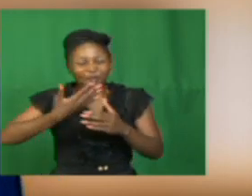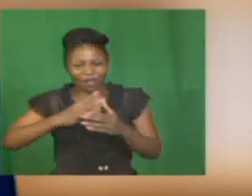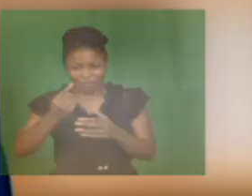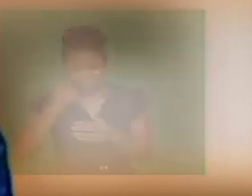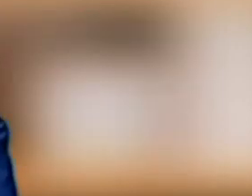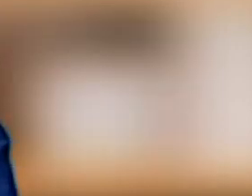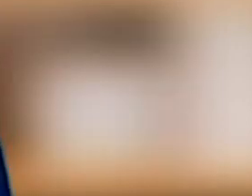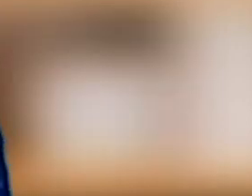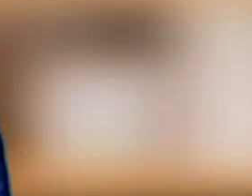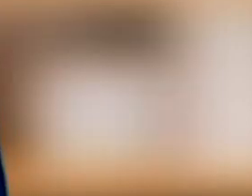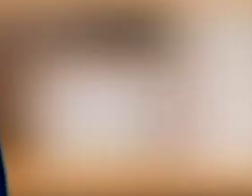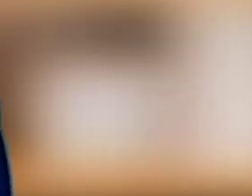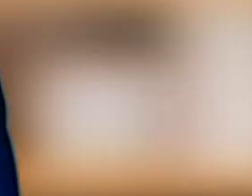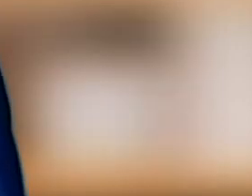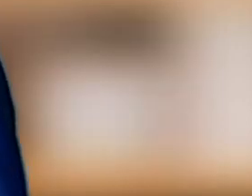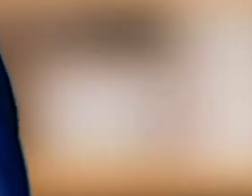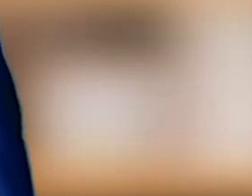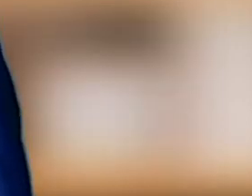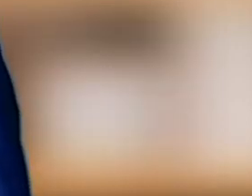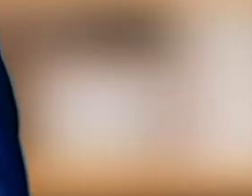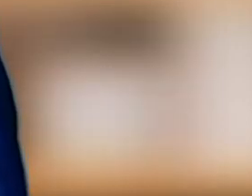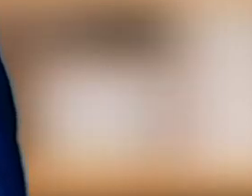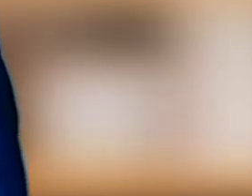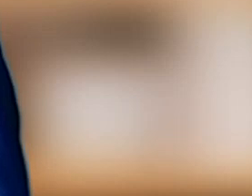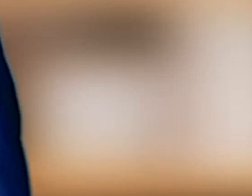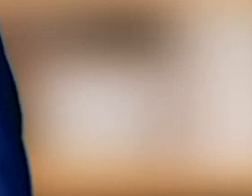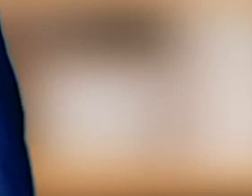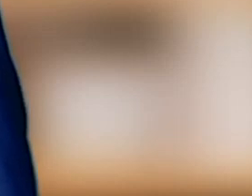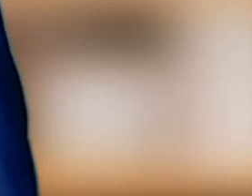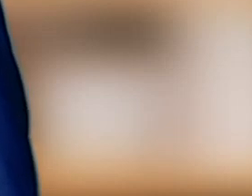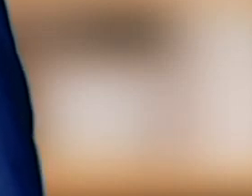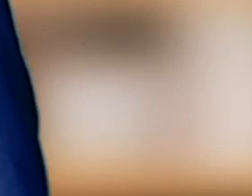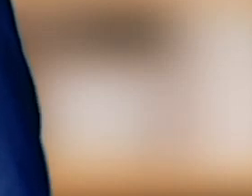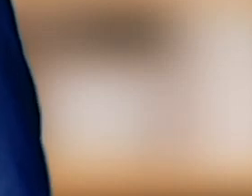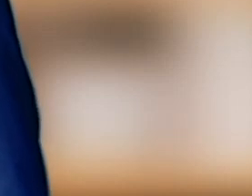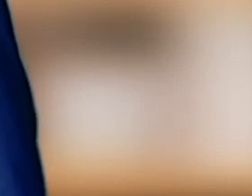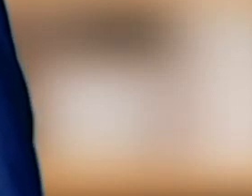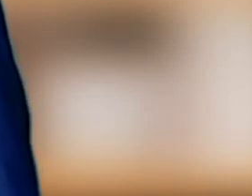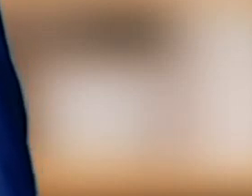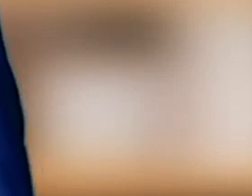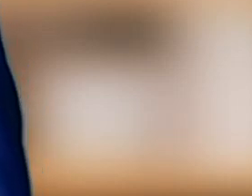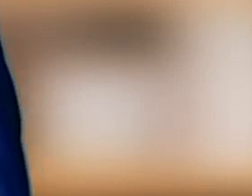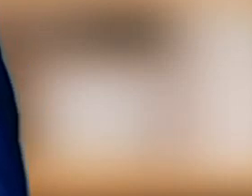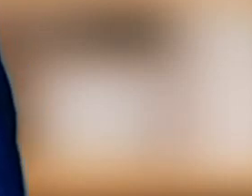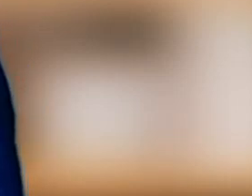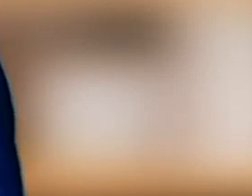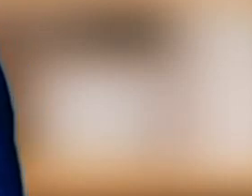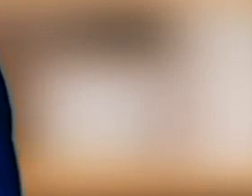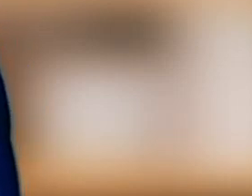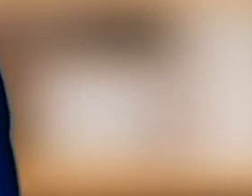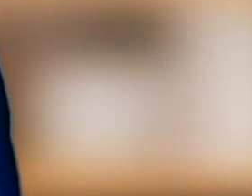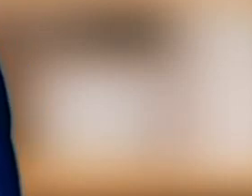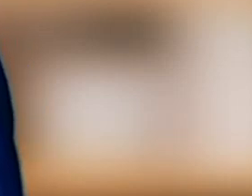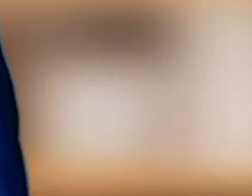the four elements that we have just discussed. As I read the story, as will do the reading,